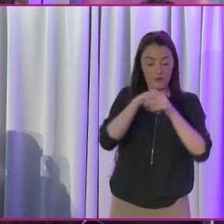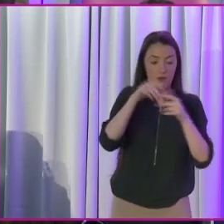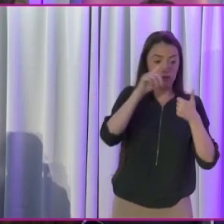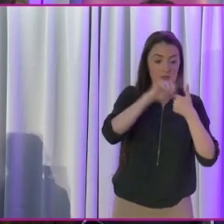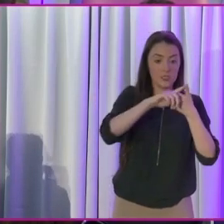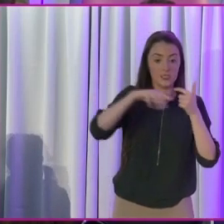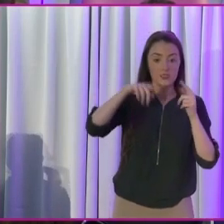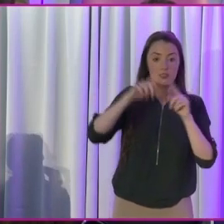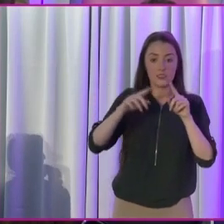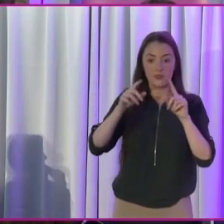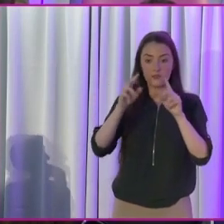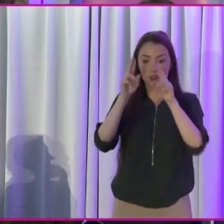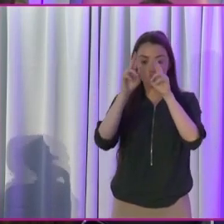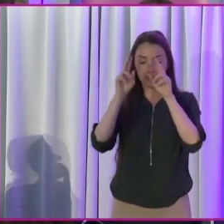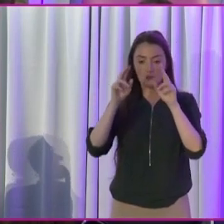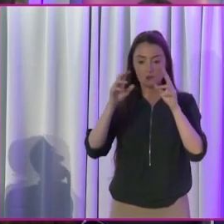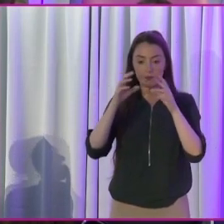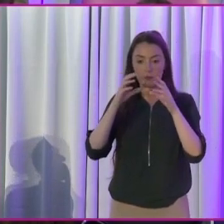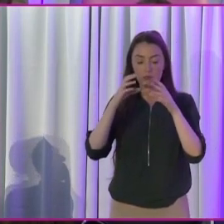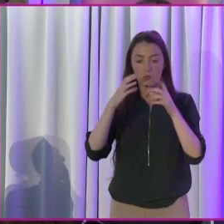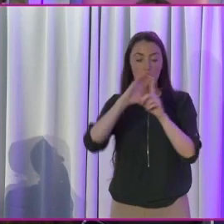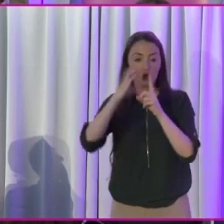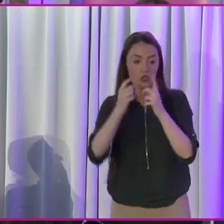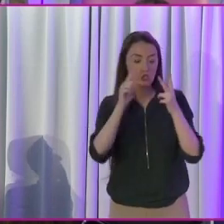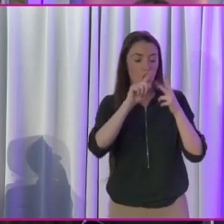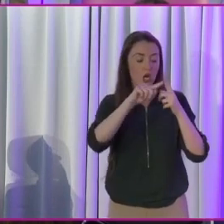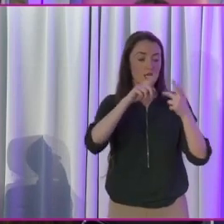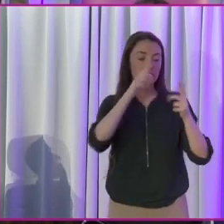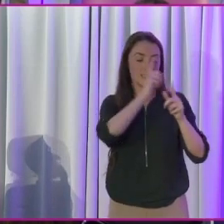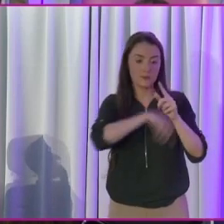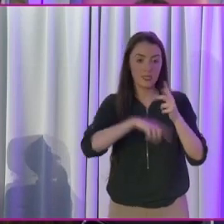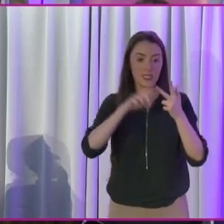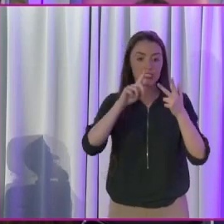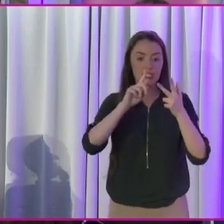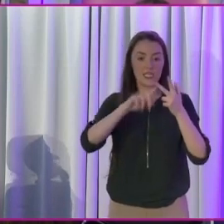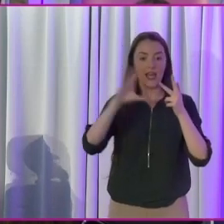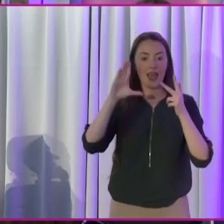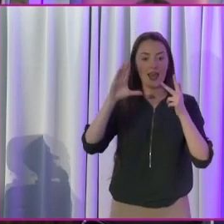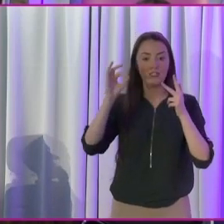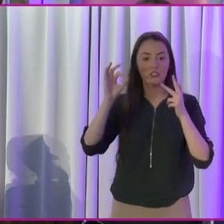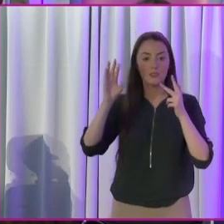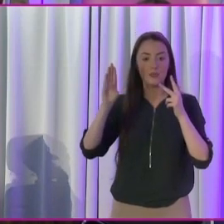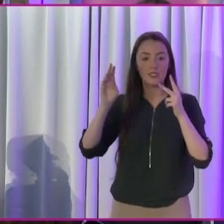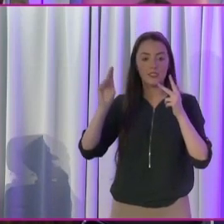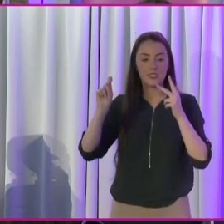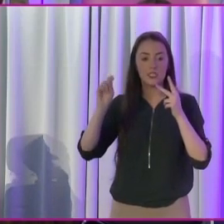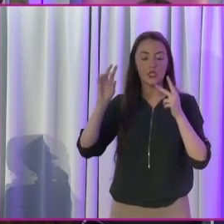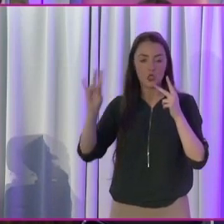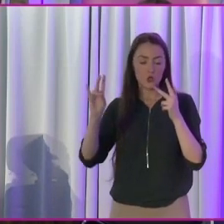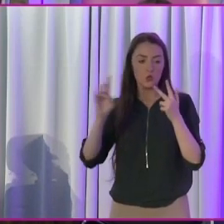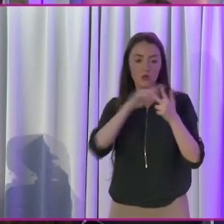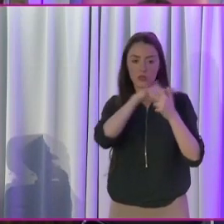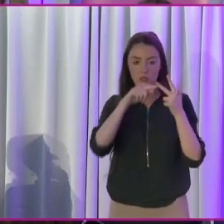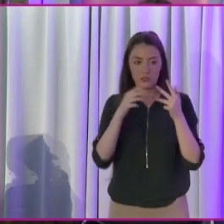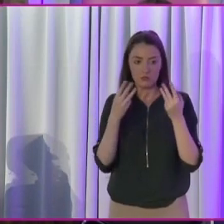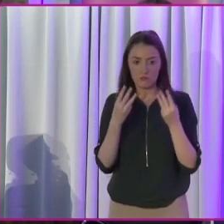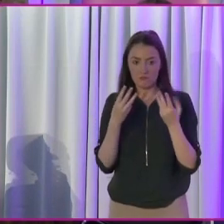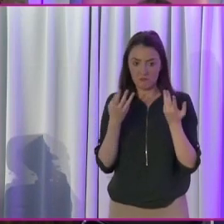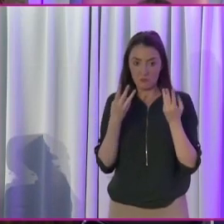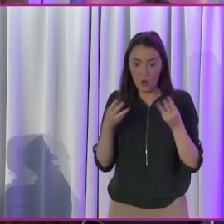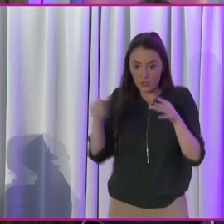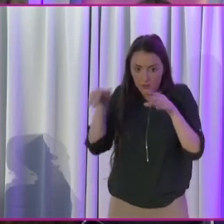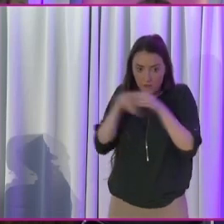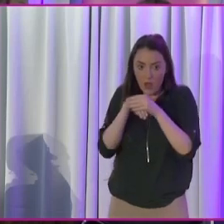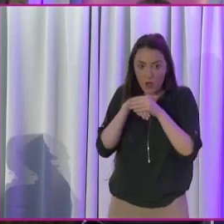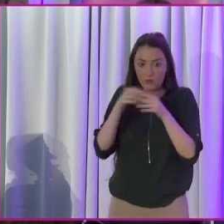and disability? Because I think that really helps put in the structure itself, the party gives them extra clout. Then the